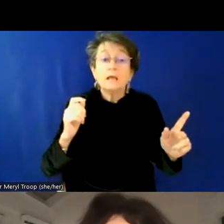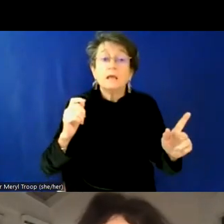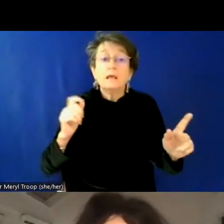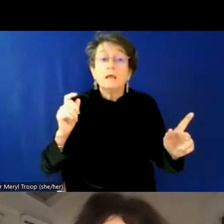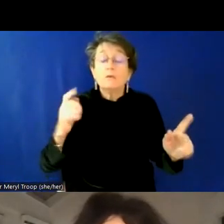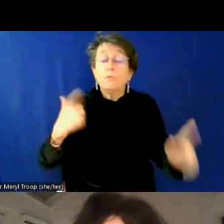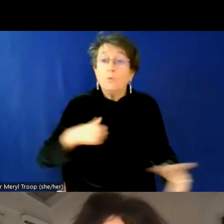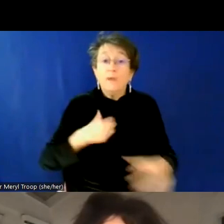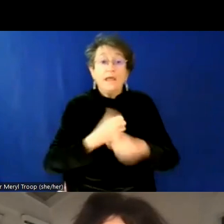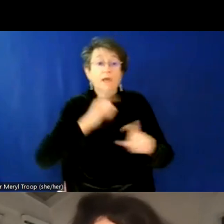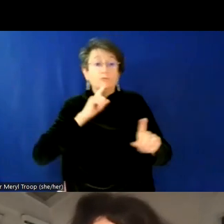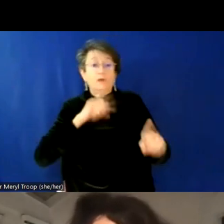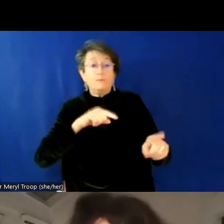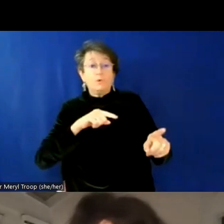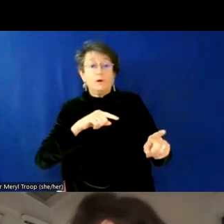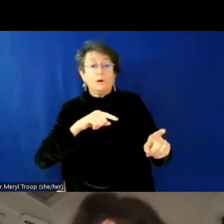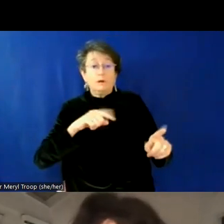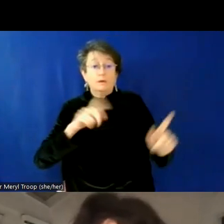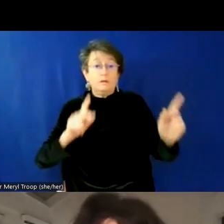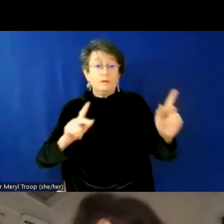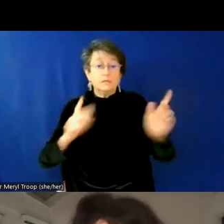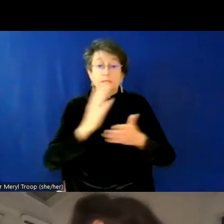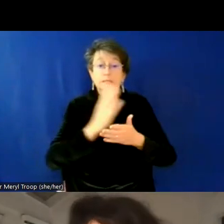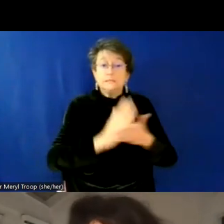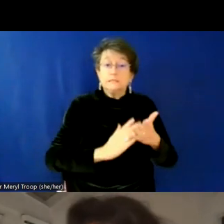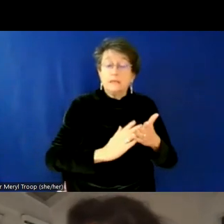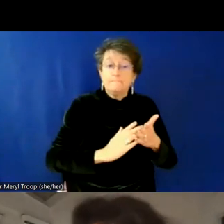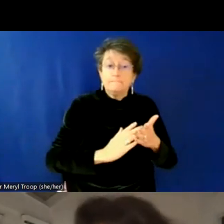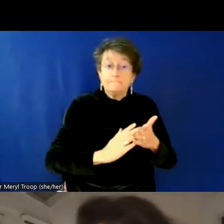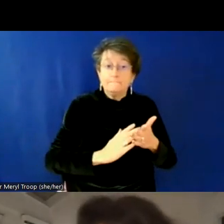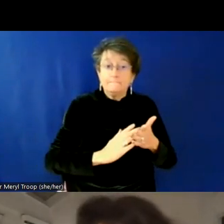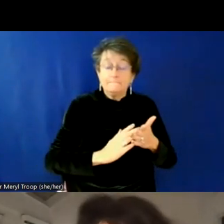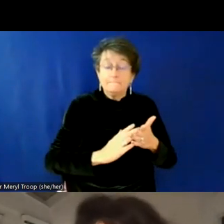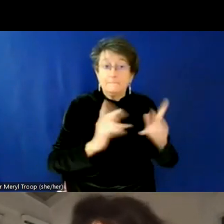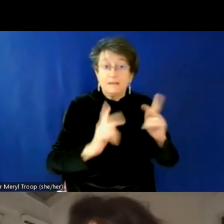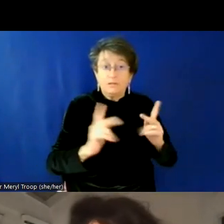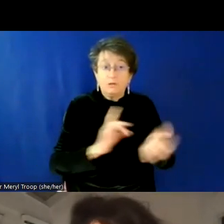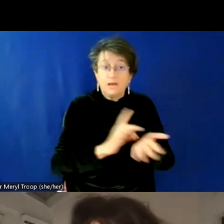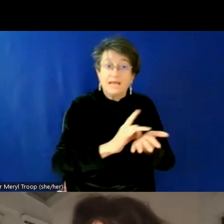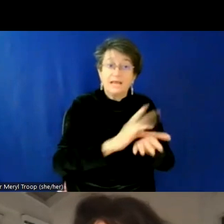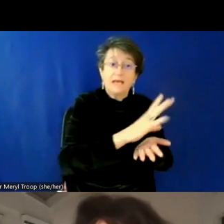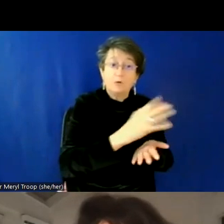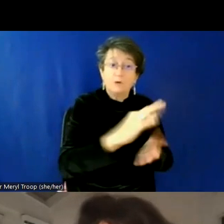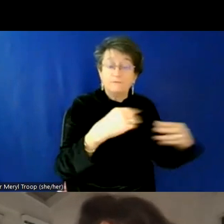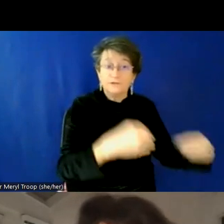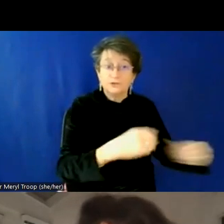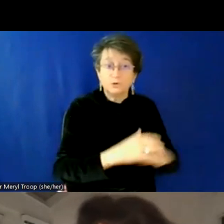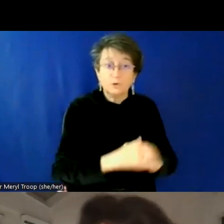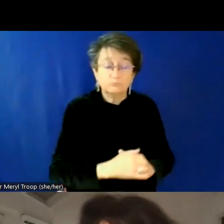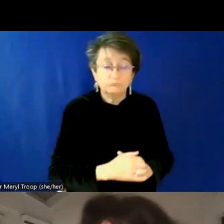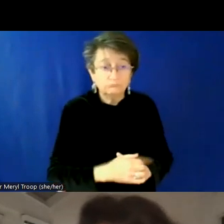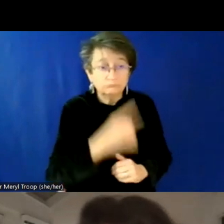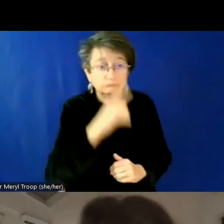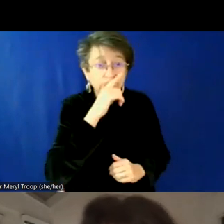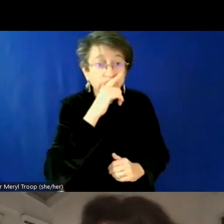um, for a variety of reasons have had, have been kicked out of the store. We have passed, you know, trust